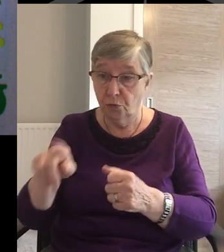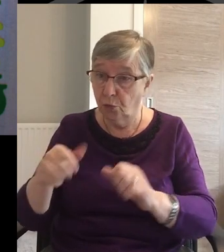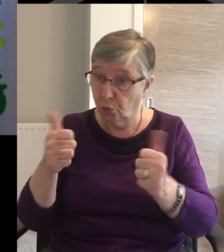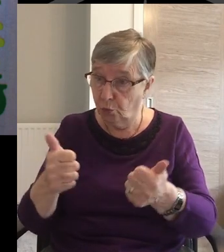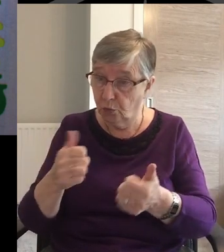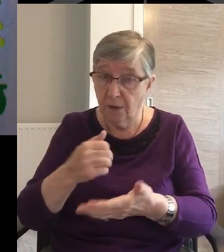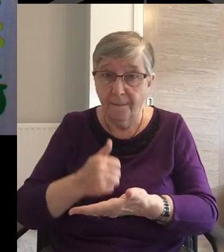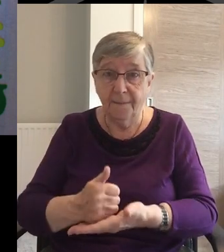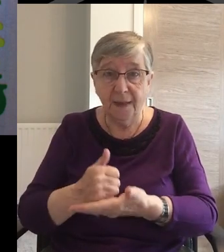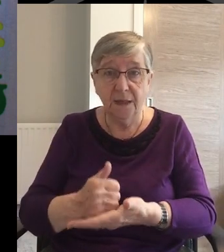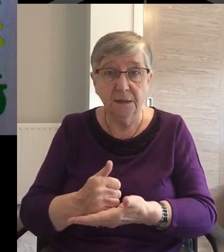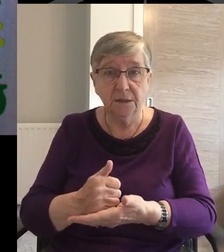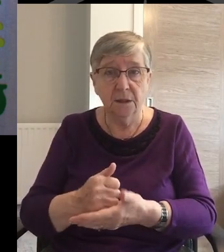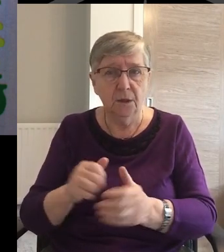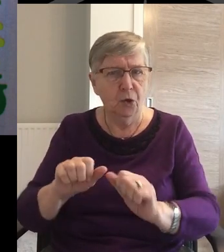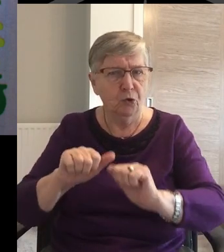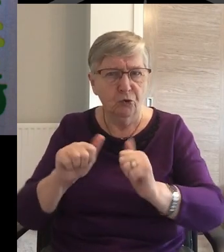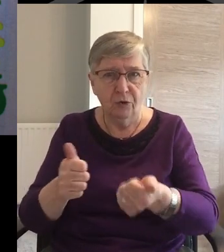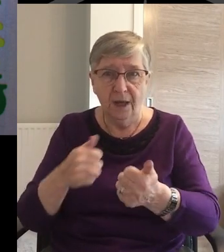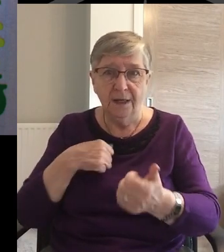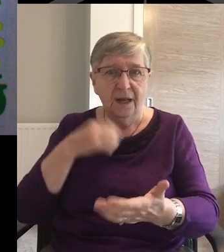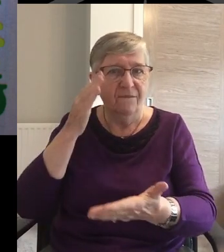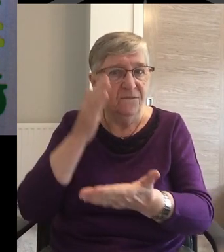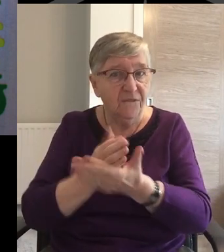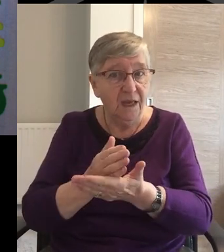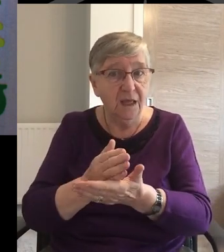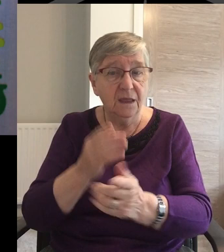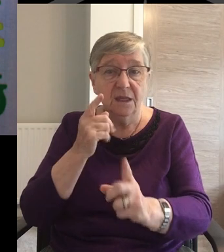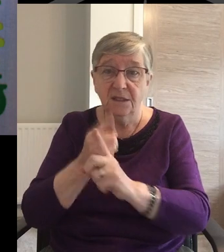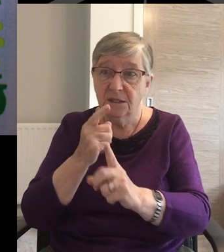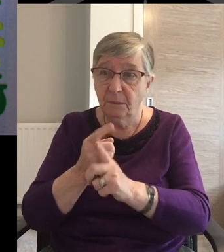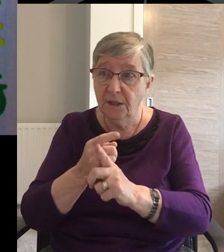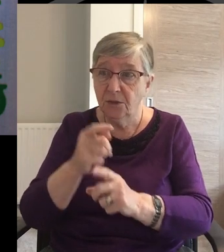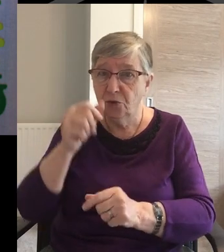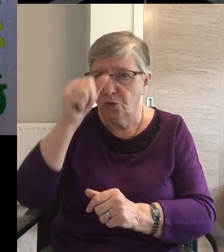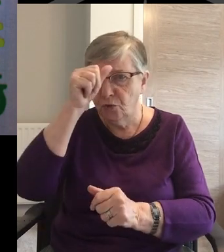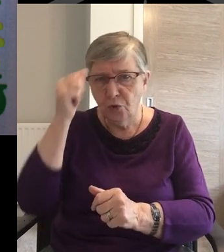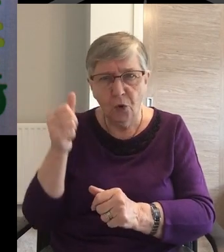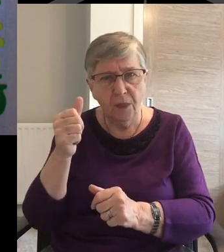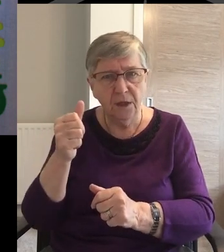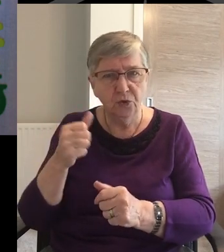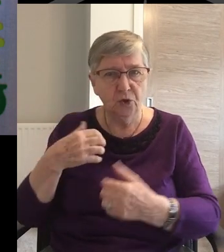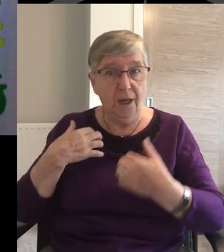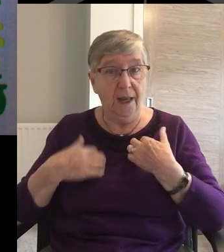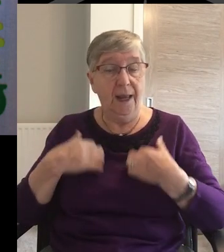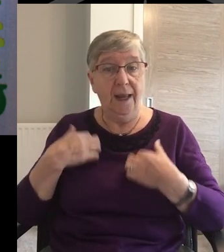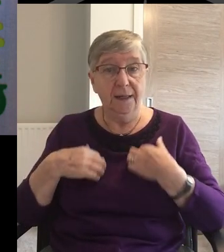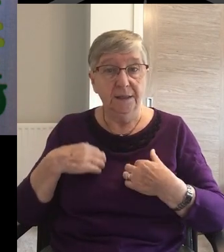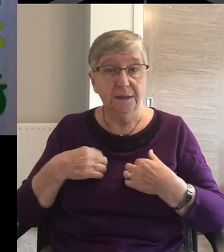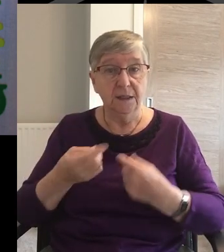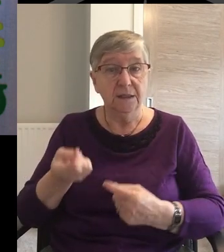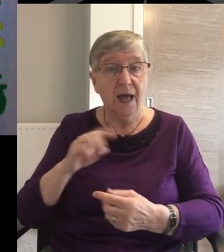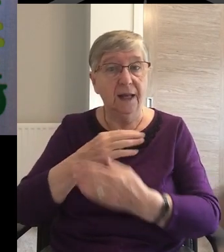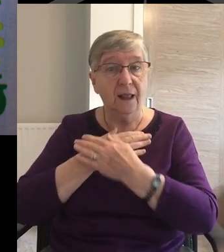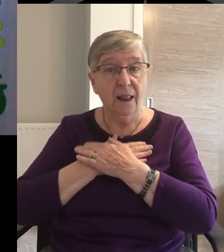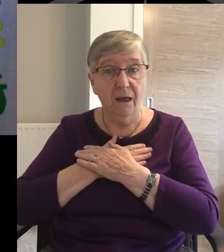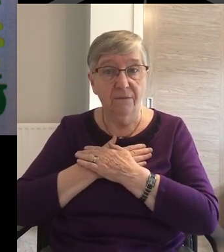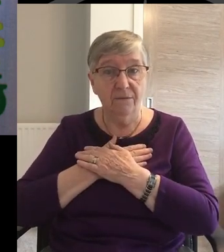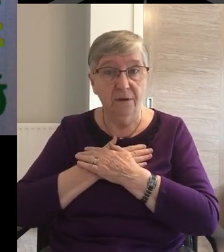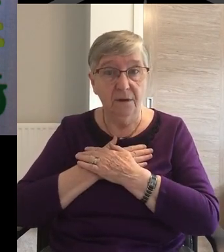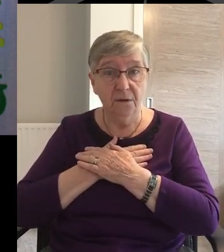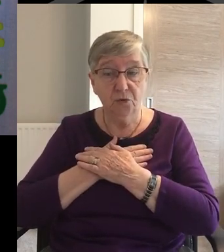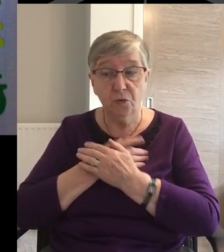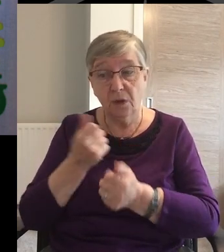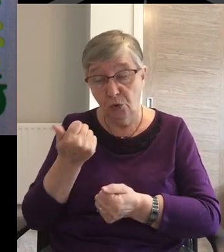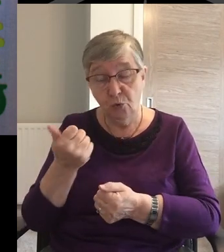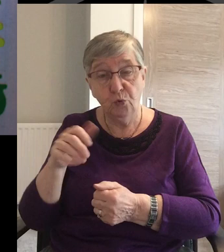They excel in faith In speech In knowledge In complete earnestness And in love So they're in a